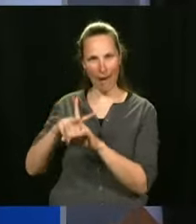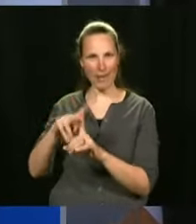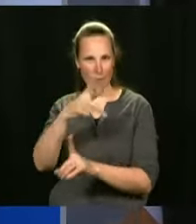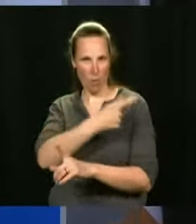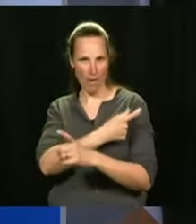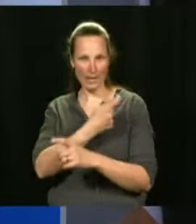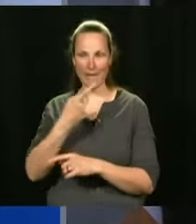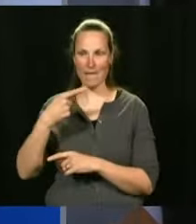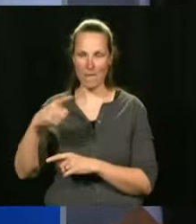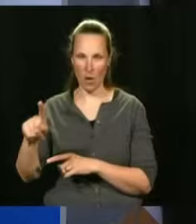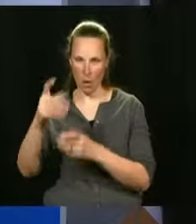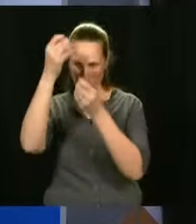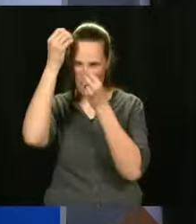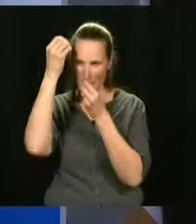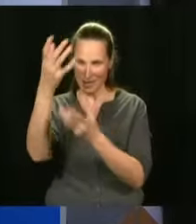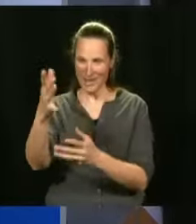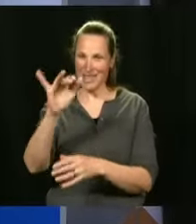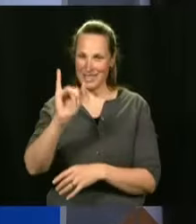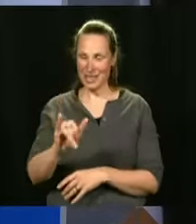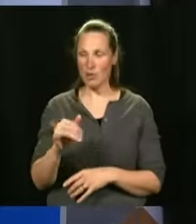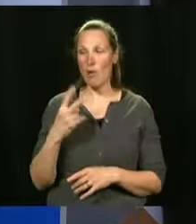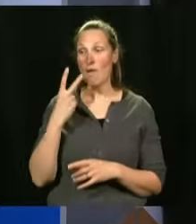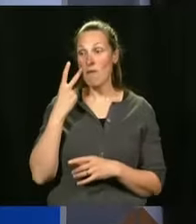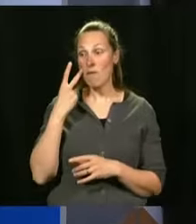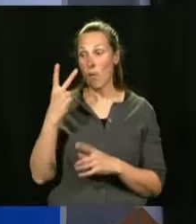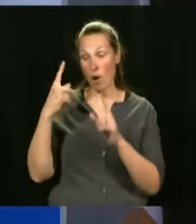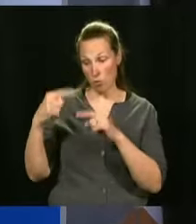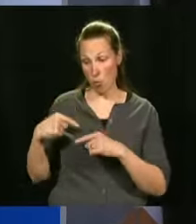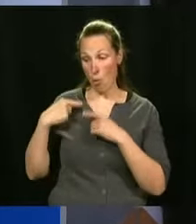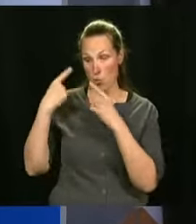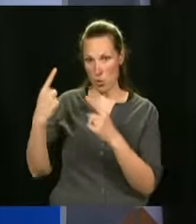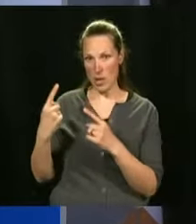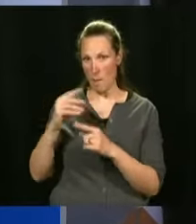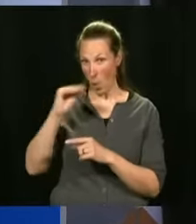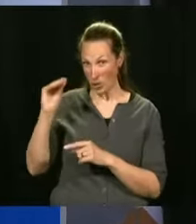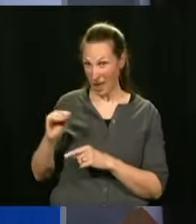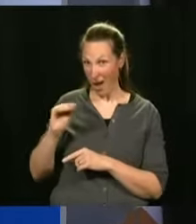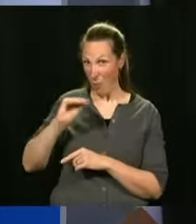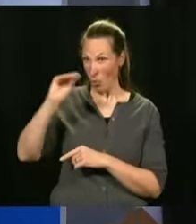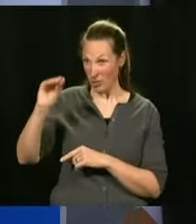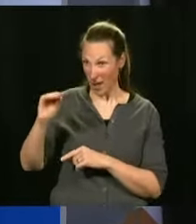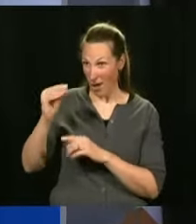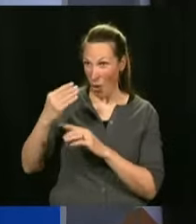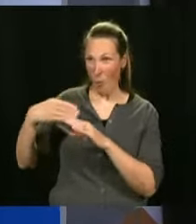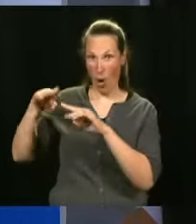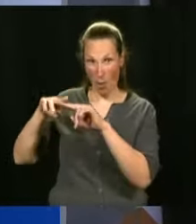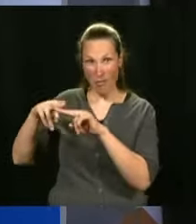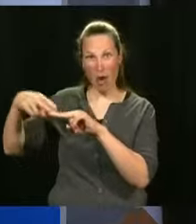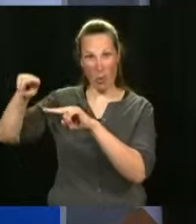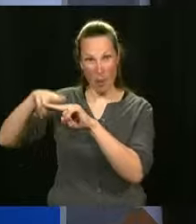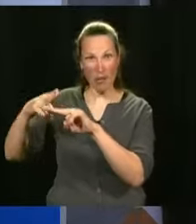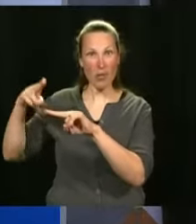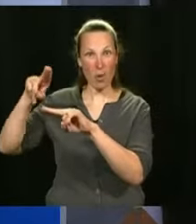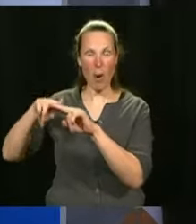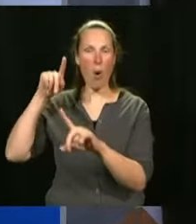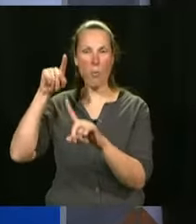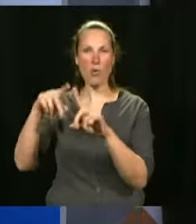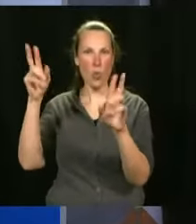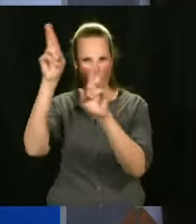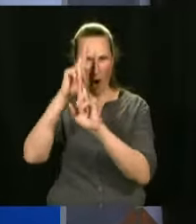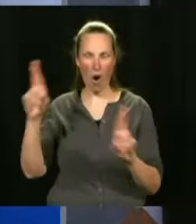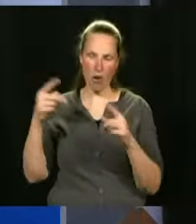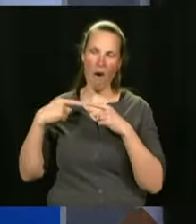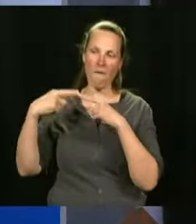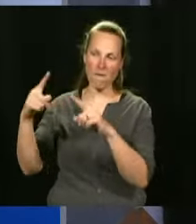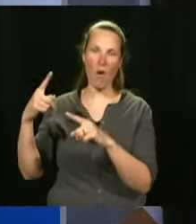key message. And we see the rates. It warms our hearts to see these rates. So let's beat some records. Go get vaccinated.